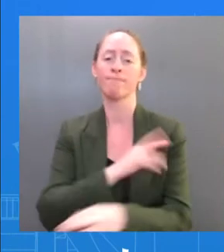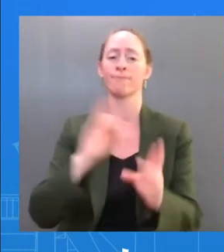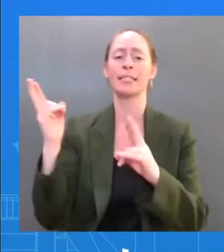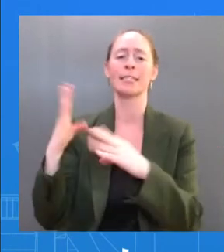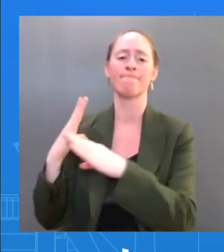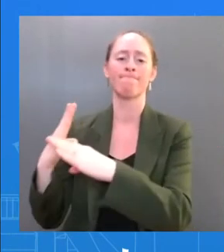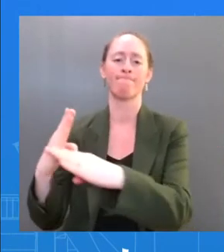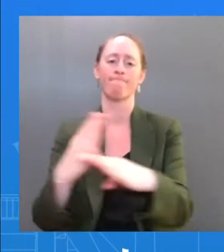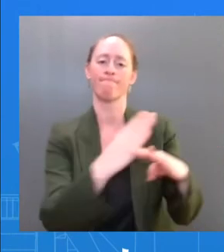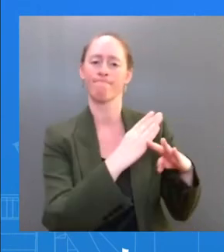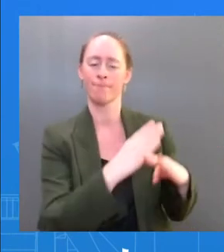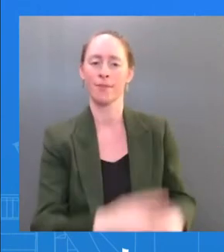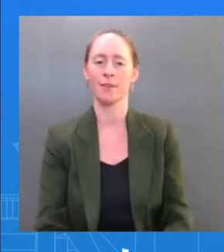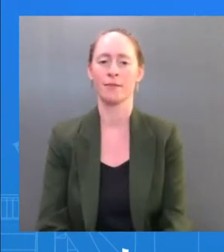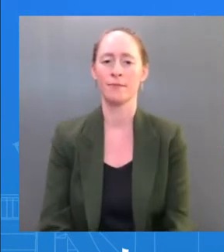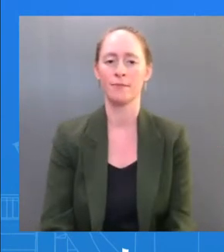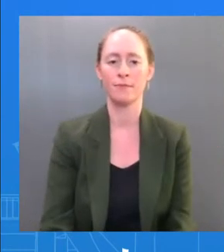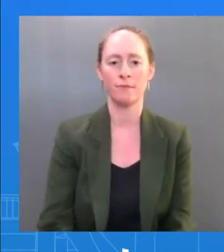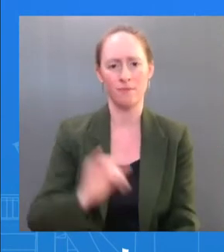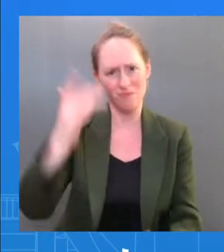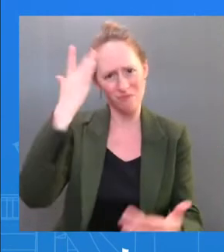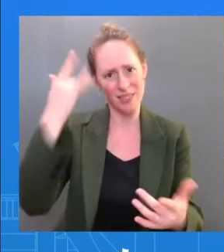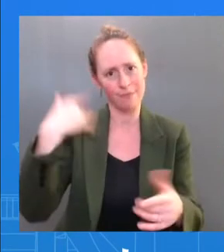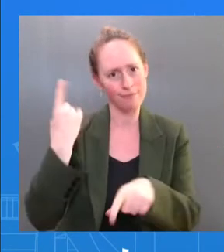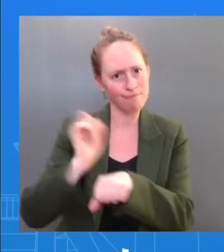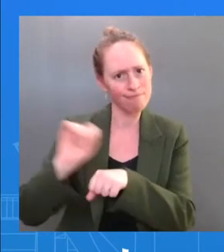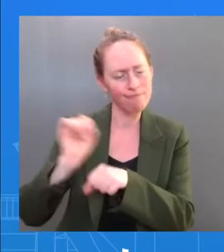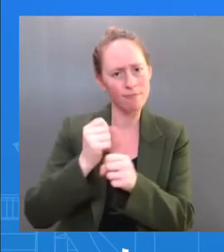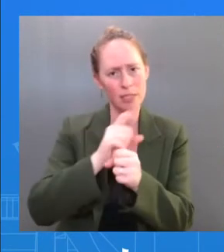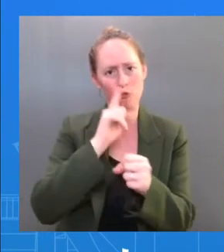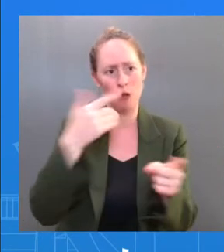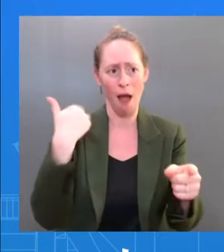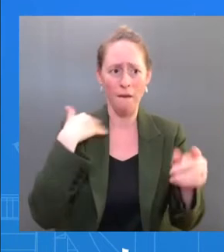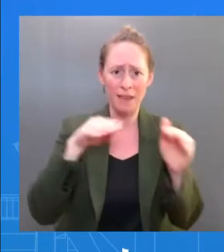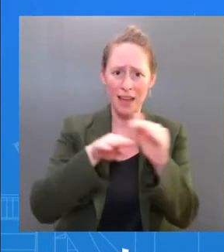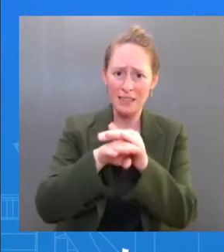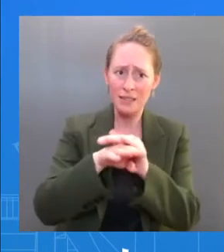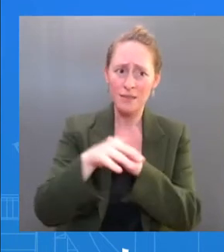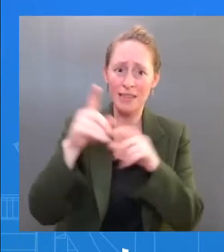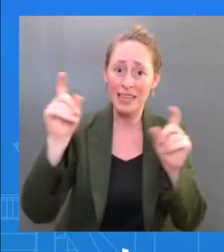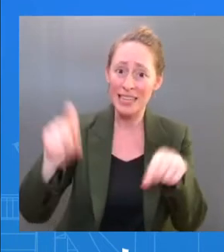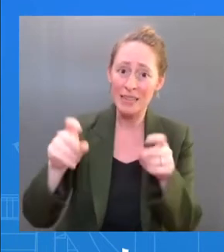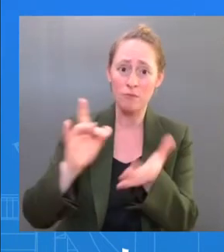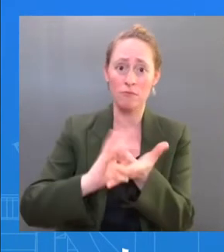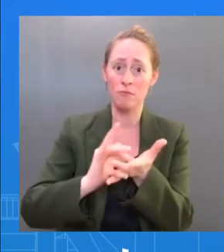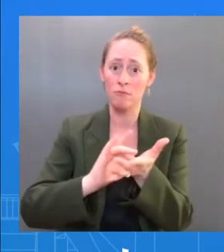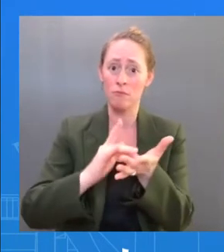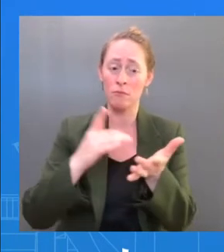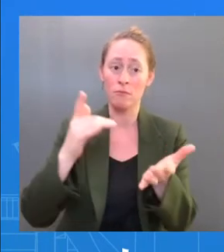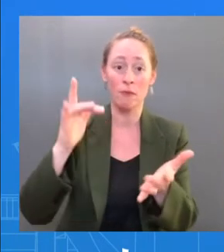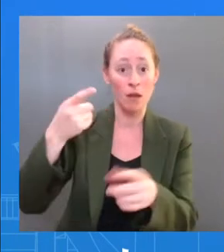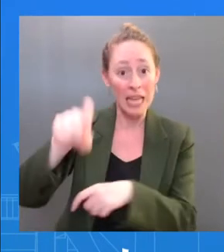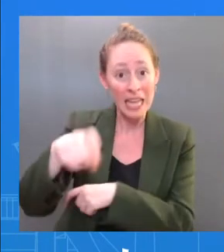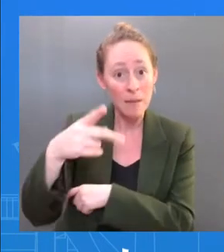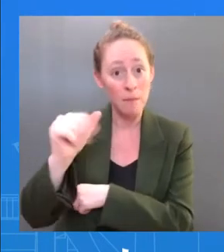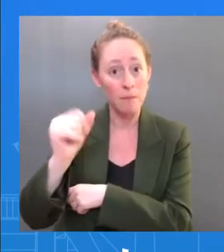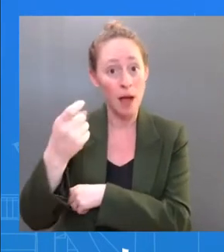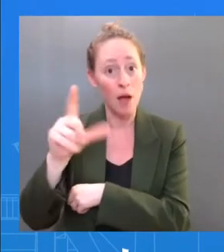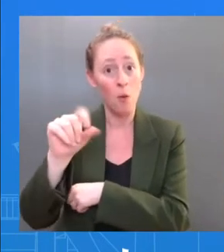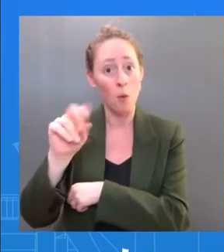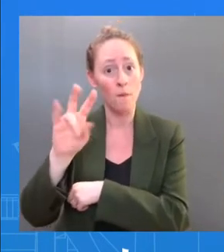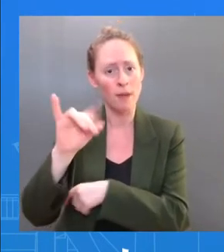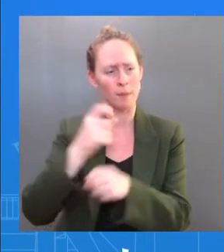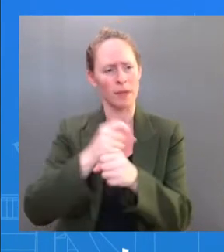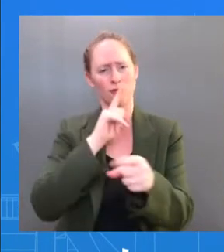have access to life-saving treatments like Paxlovid. These are incredibly important things for the President to have. They're incredibly important things